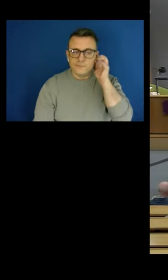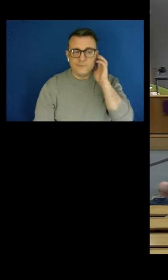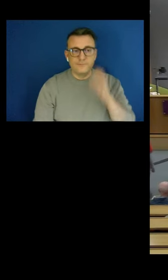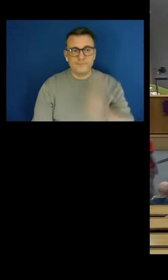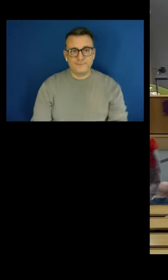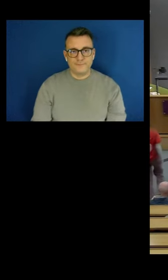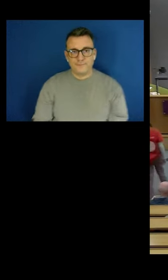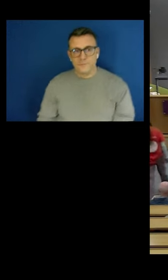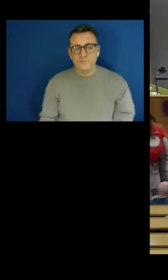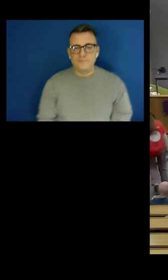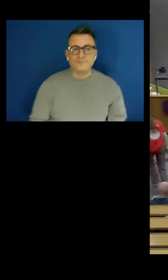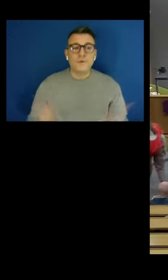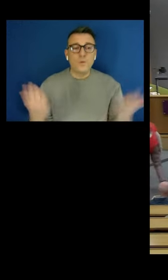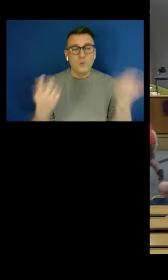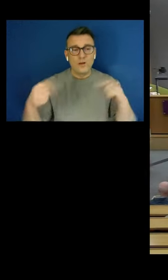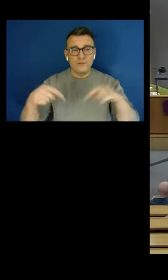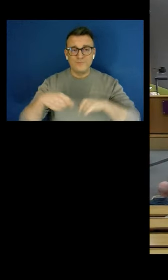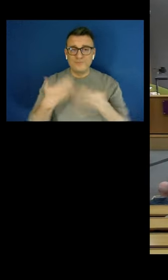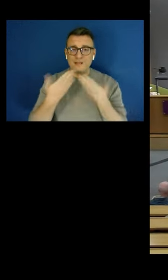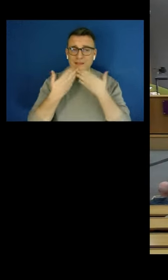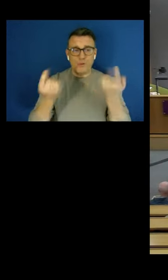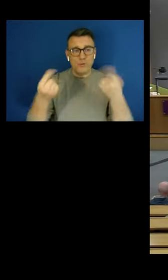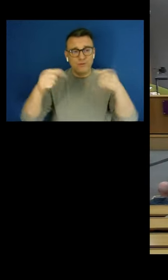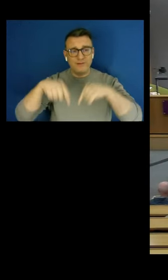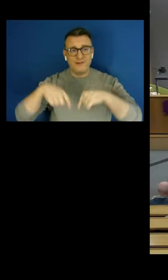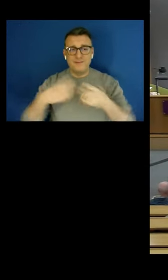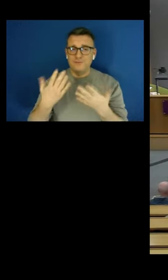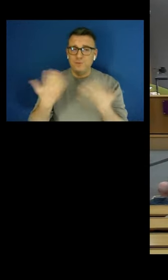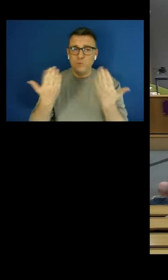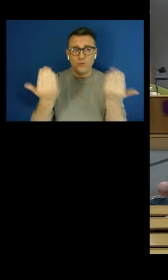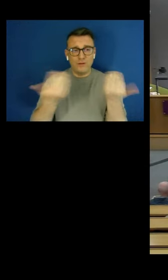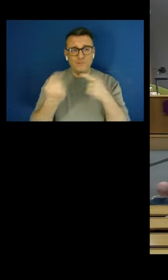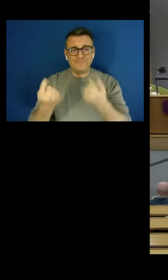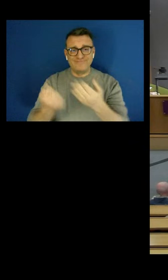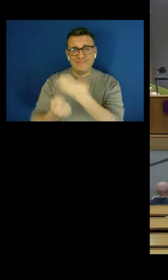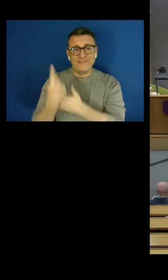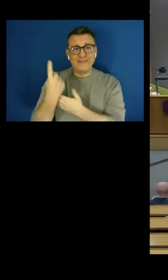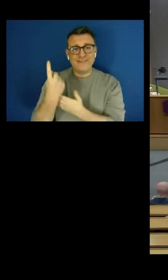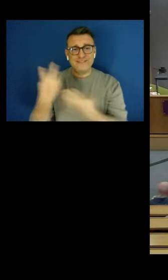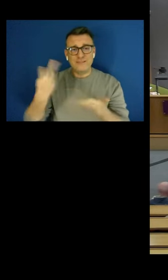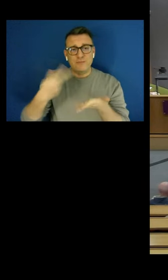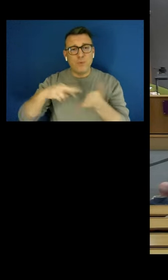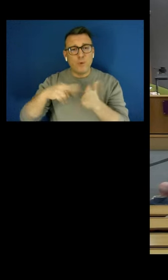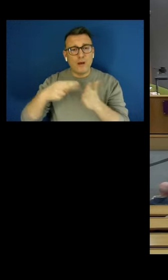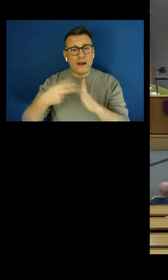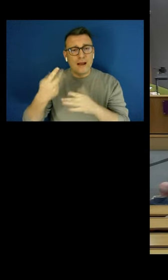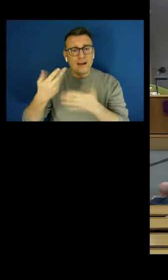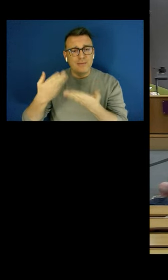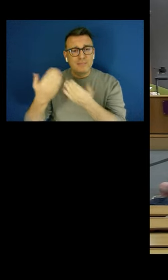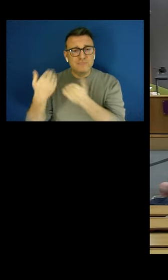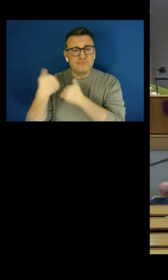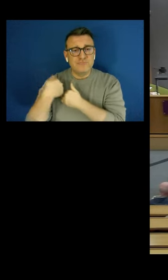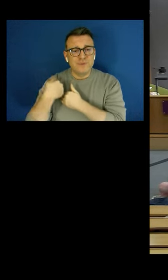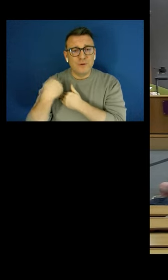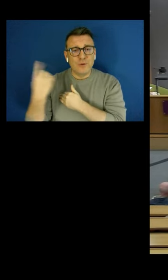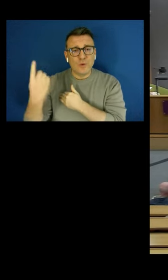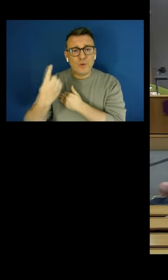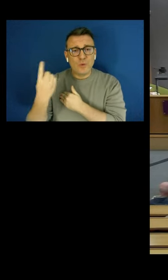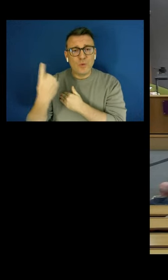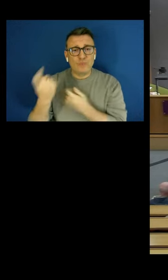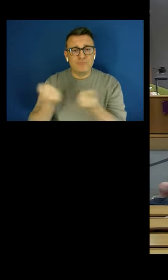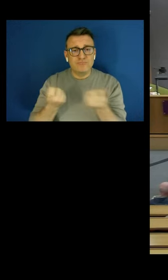Thanks for being here. Welcome to this event who's been organized and presided by